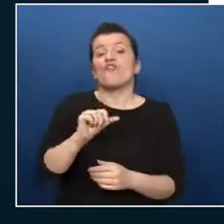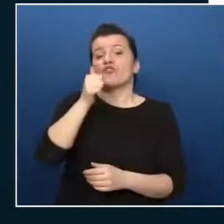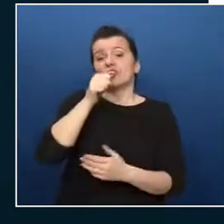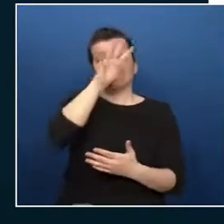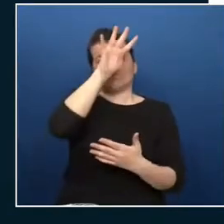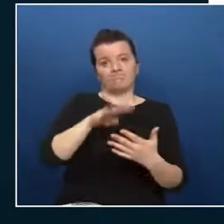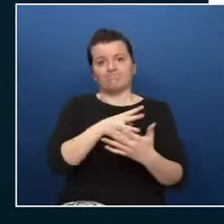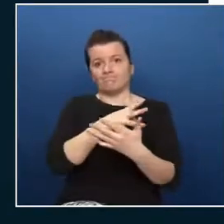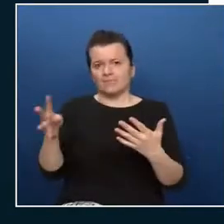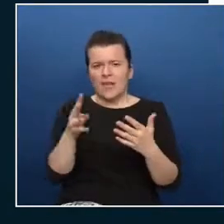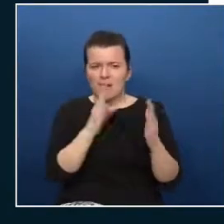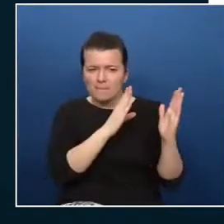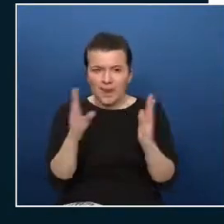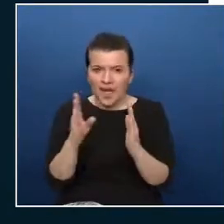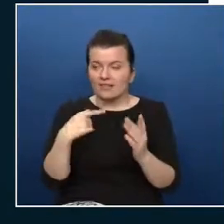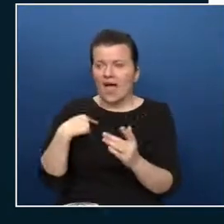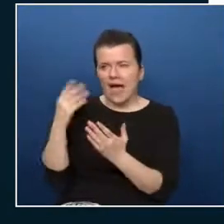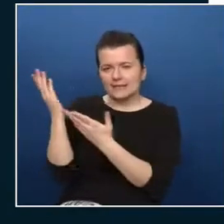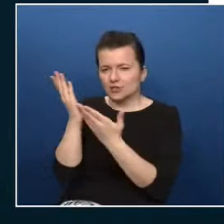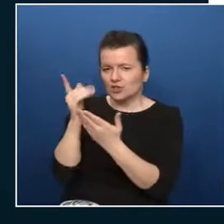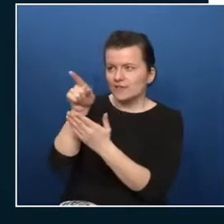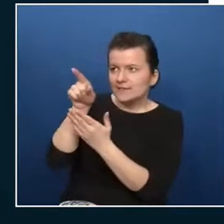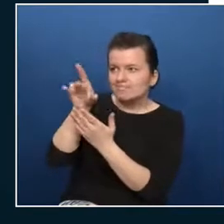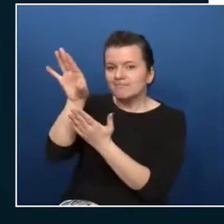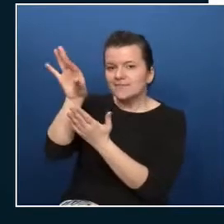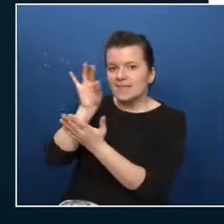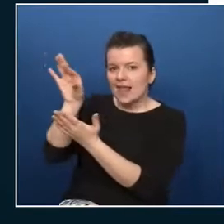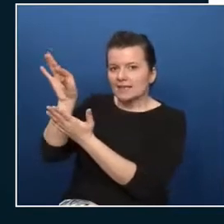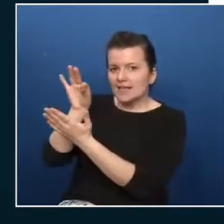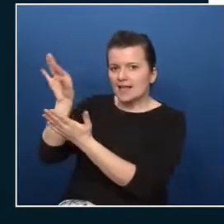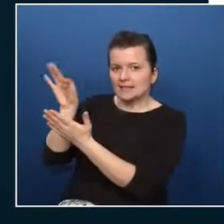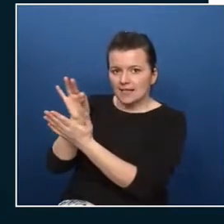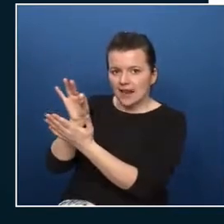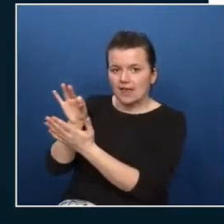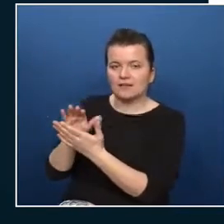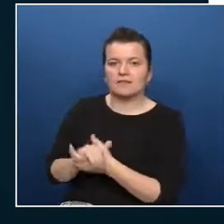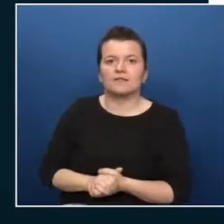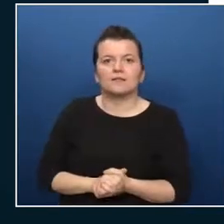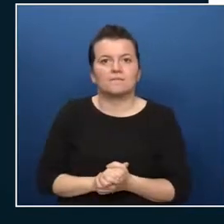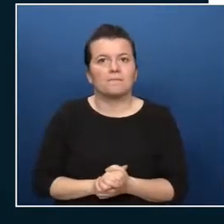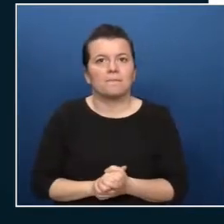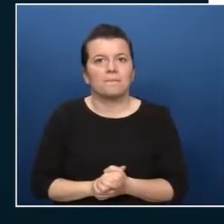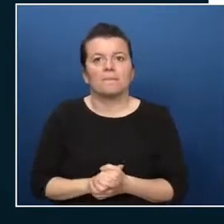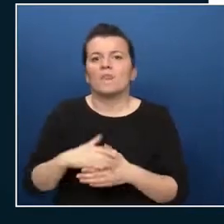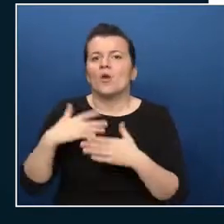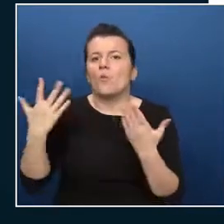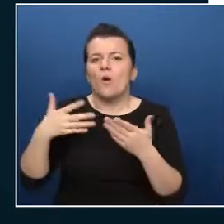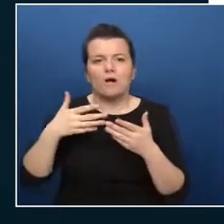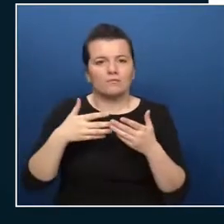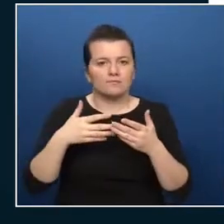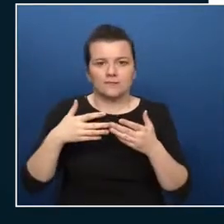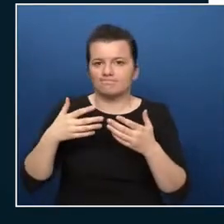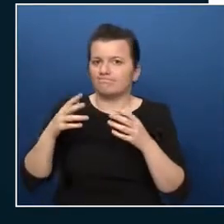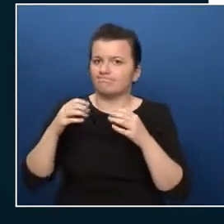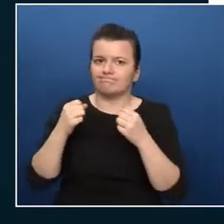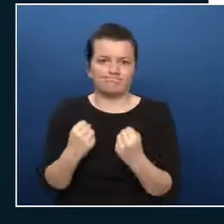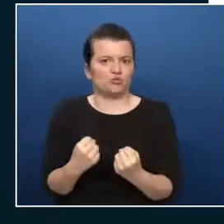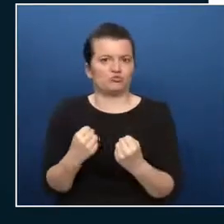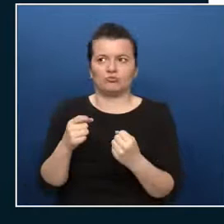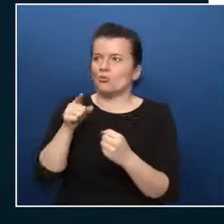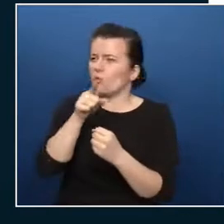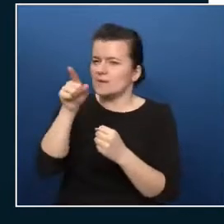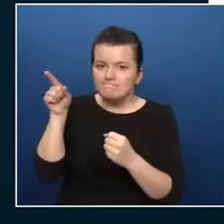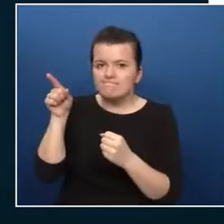services do you select what service tier or future machine size do you need and you always start with